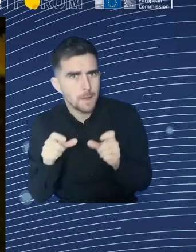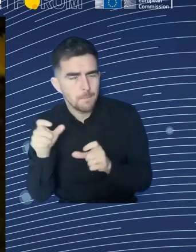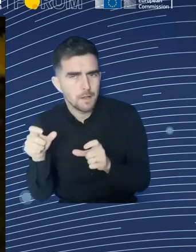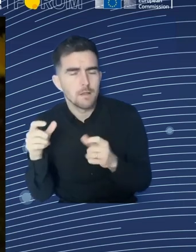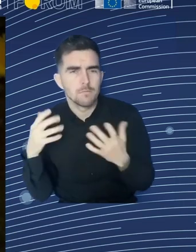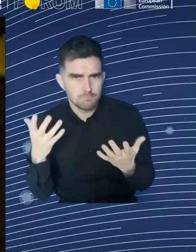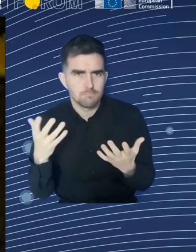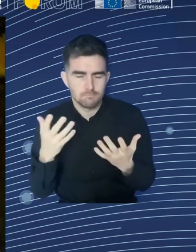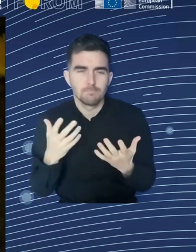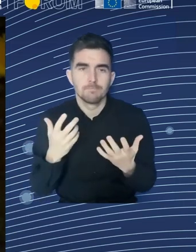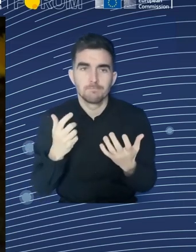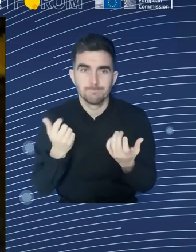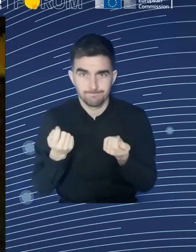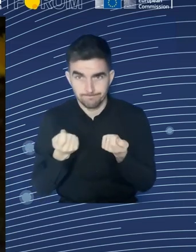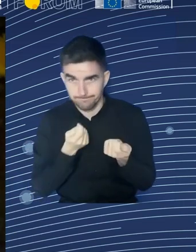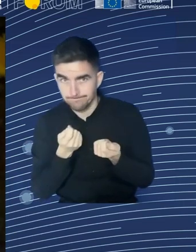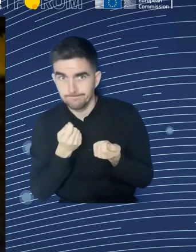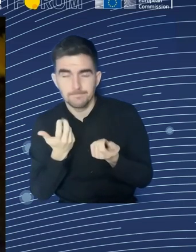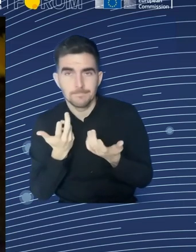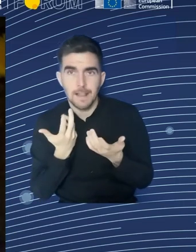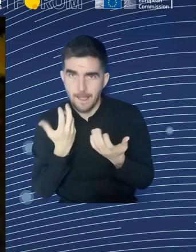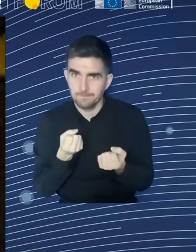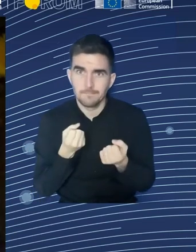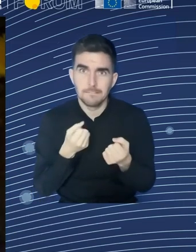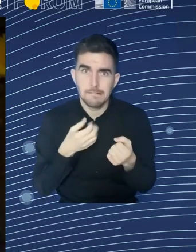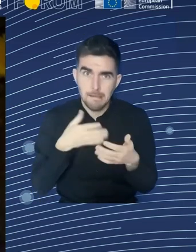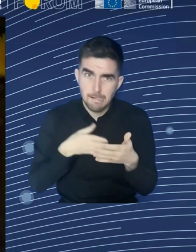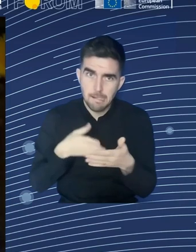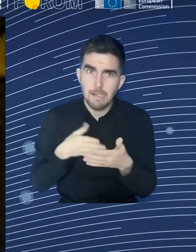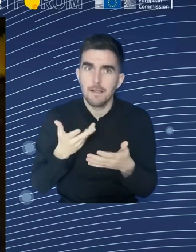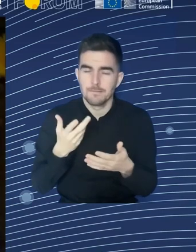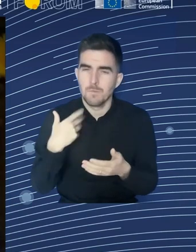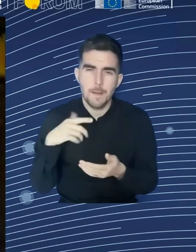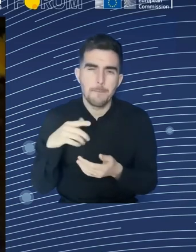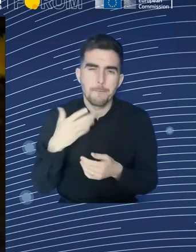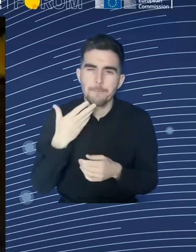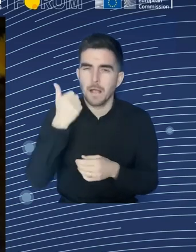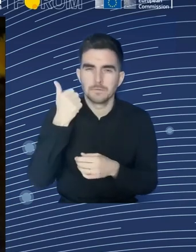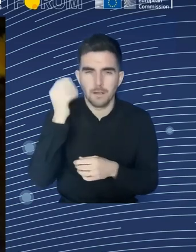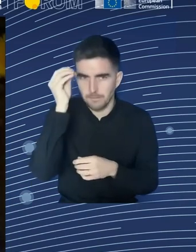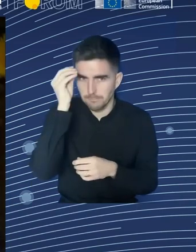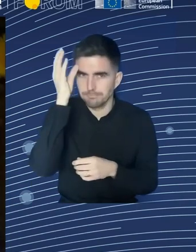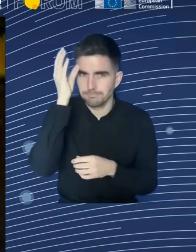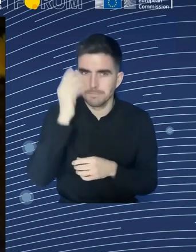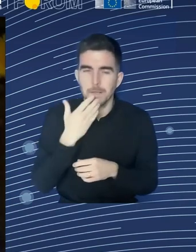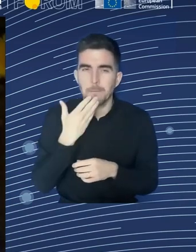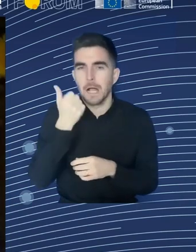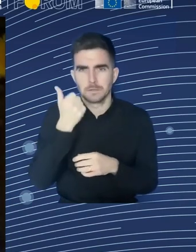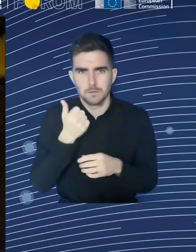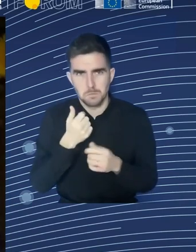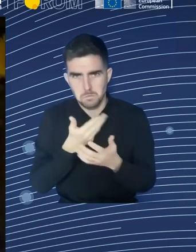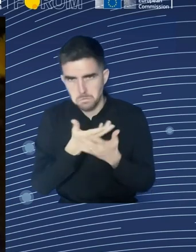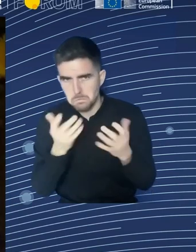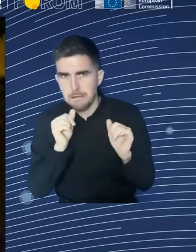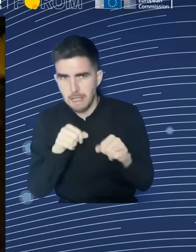better competencies, and I believe better common collaboration. And I think Europe is the best possible